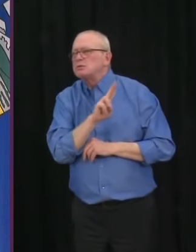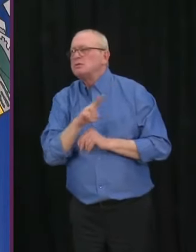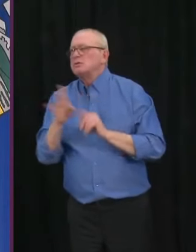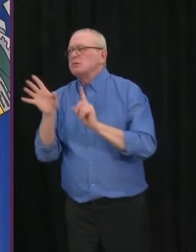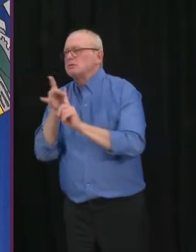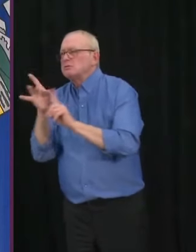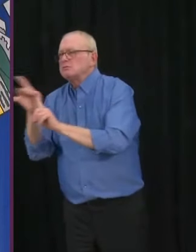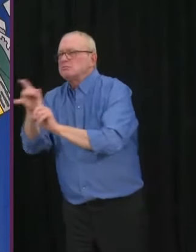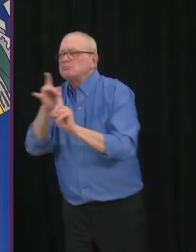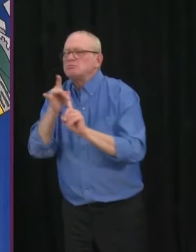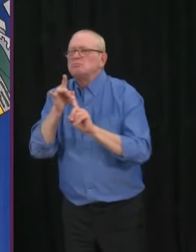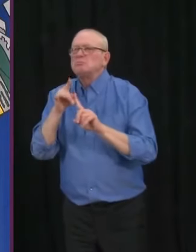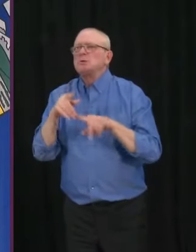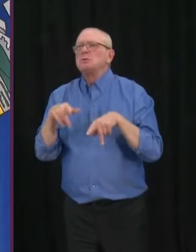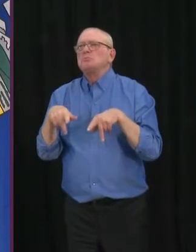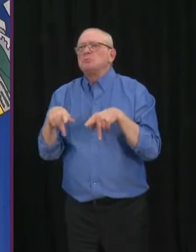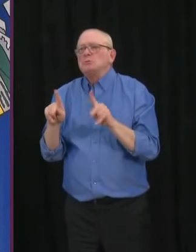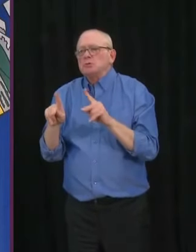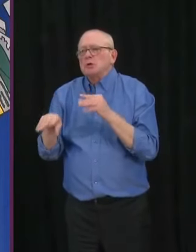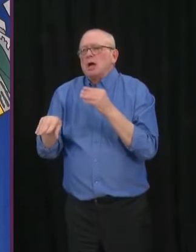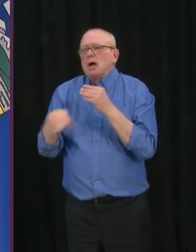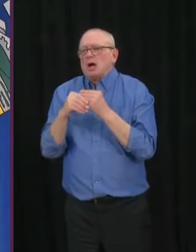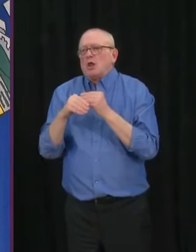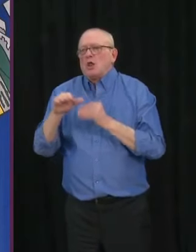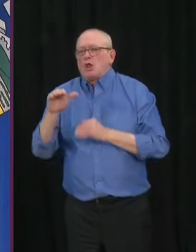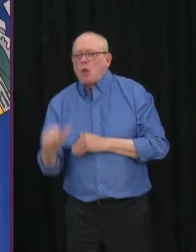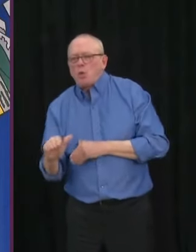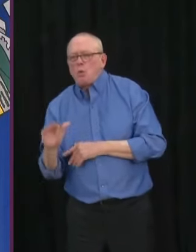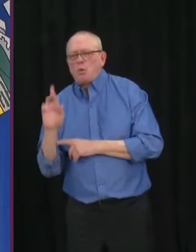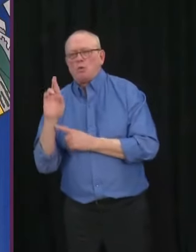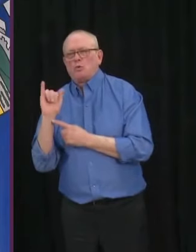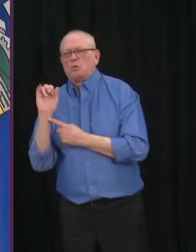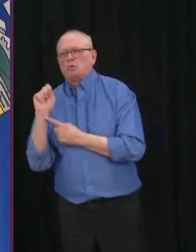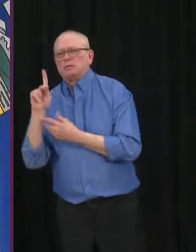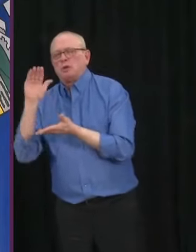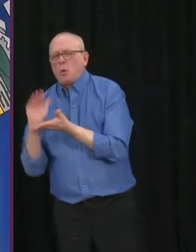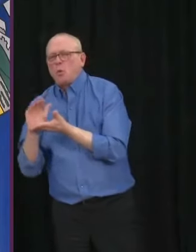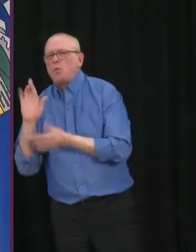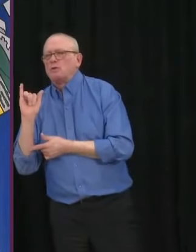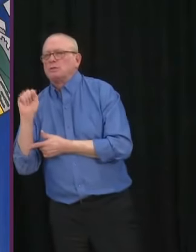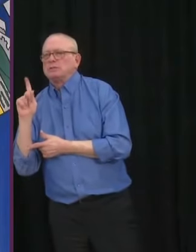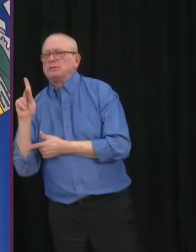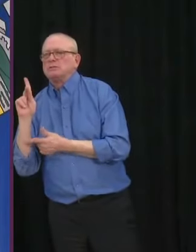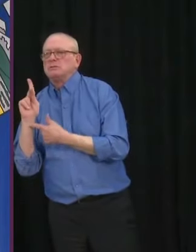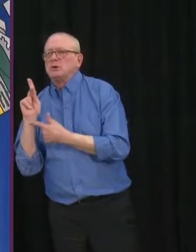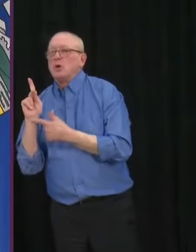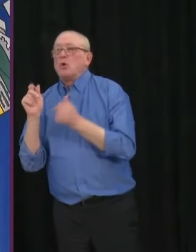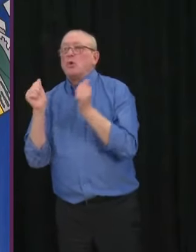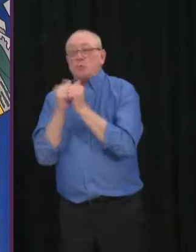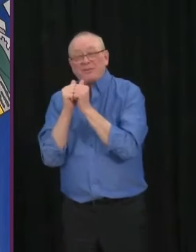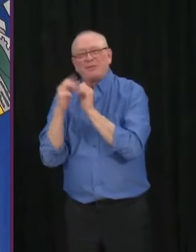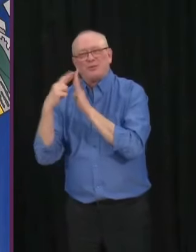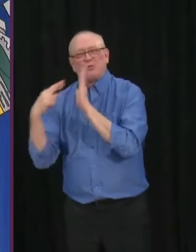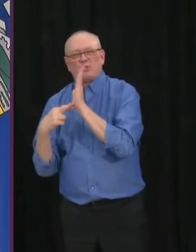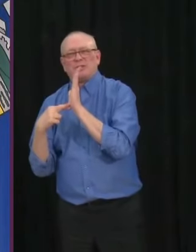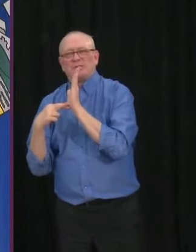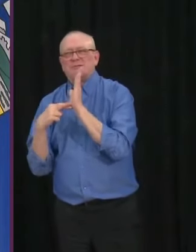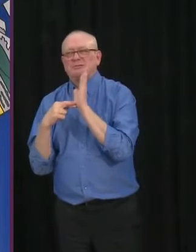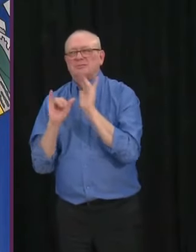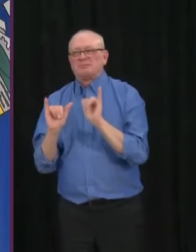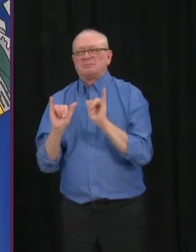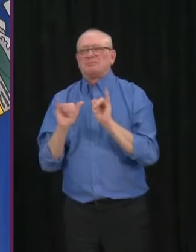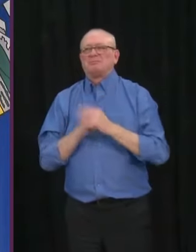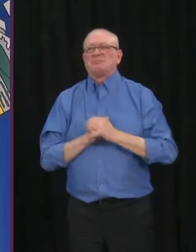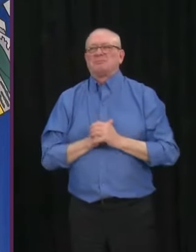activities were ones that could have their restrictions. Still restrictions though, right, Rick? Still restrictions on personal